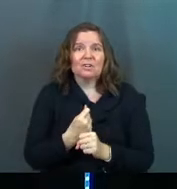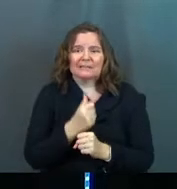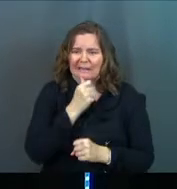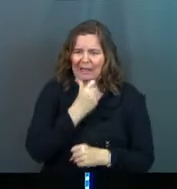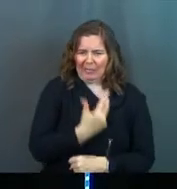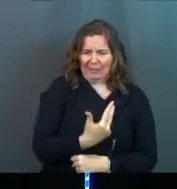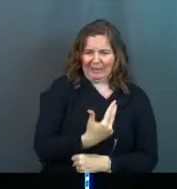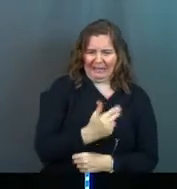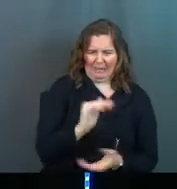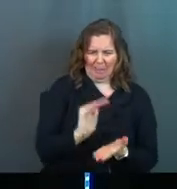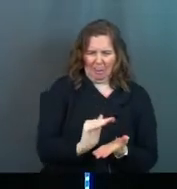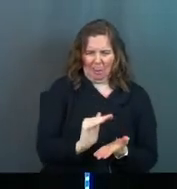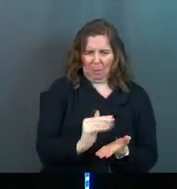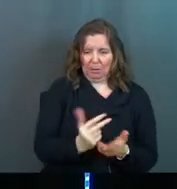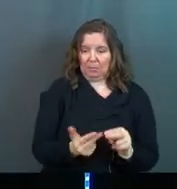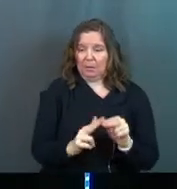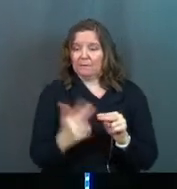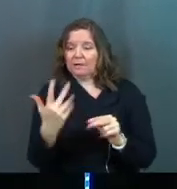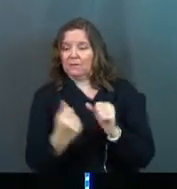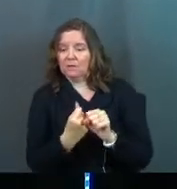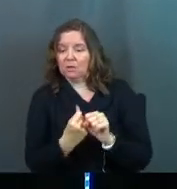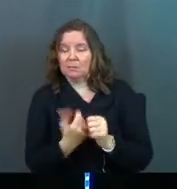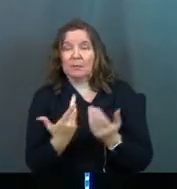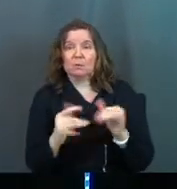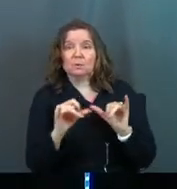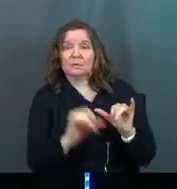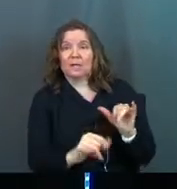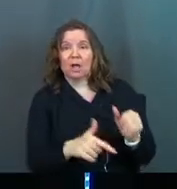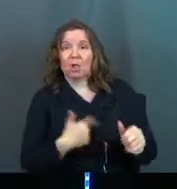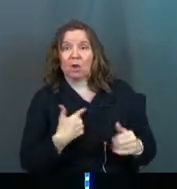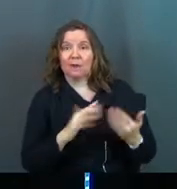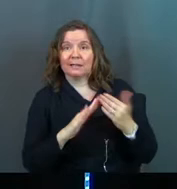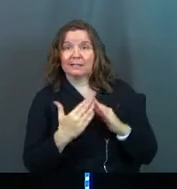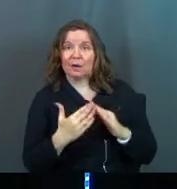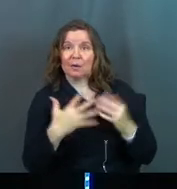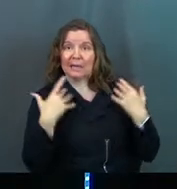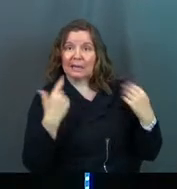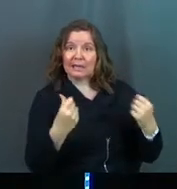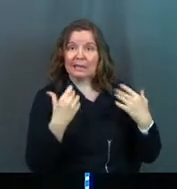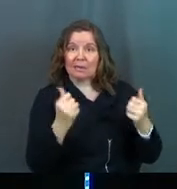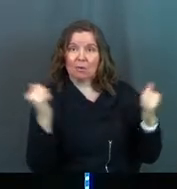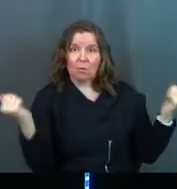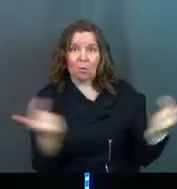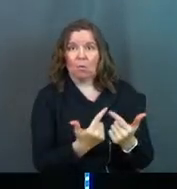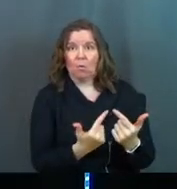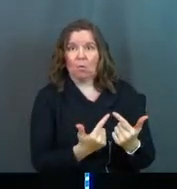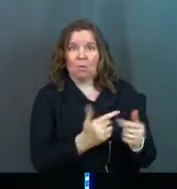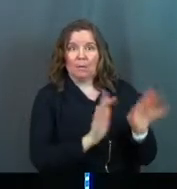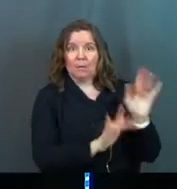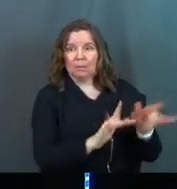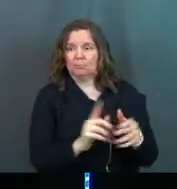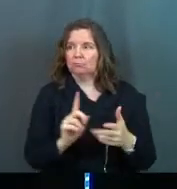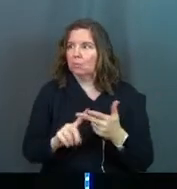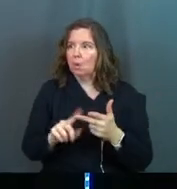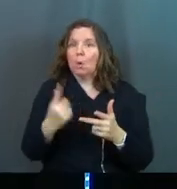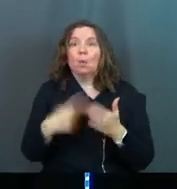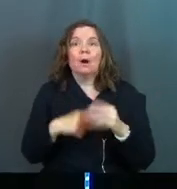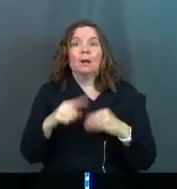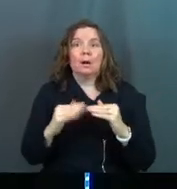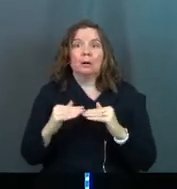not three, you probably could have spent longer in Capernaum and healed everybody. Like, what about ten years?